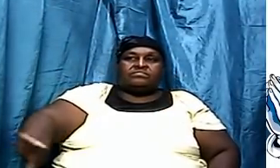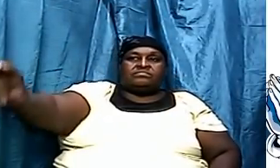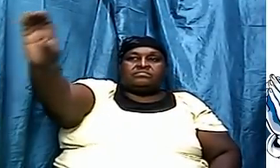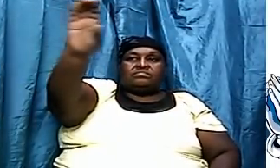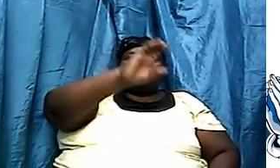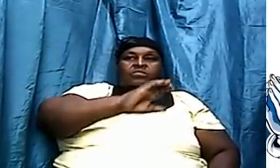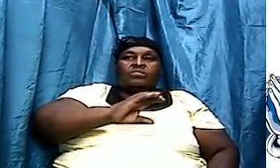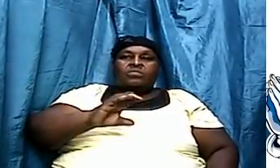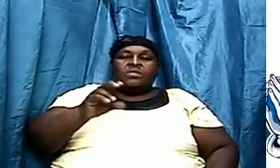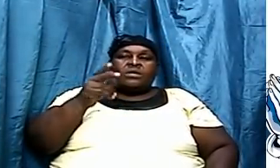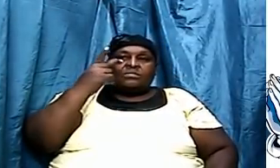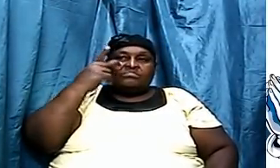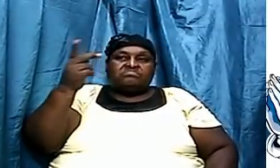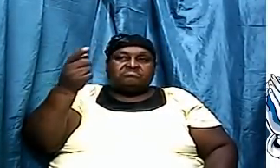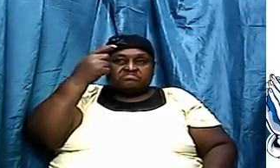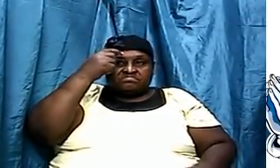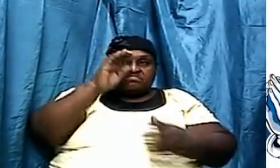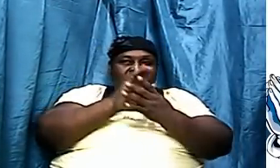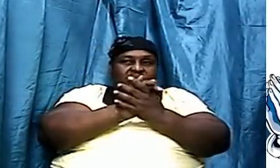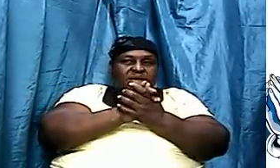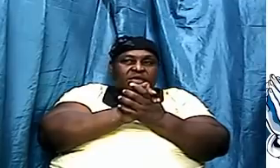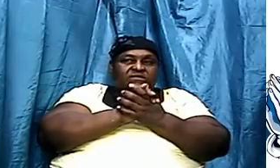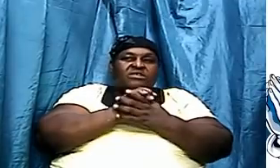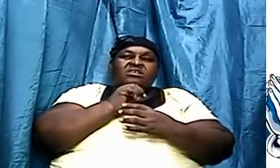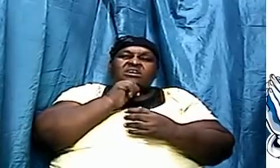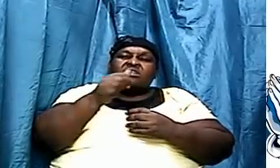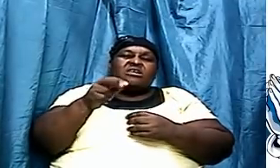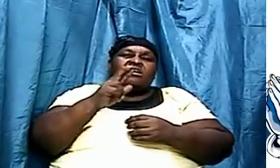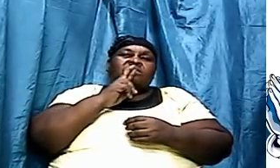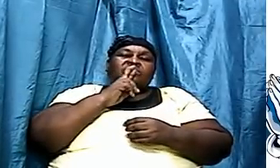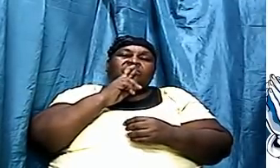but look what happened now I believe that he was not the original